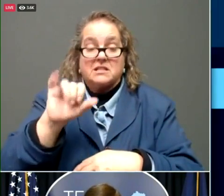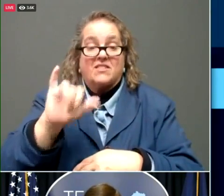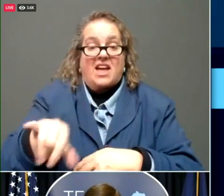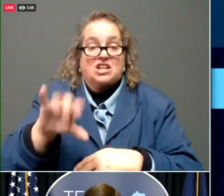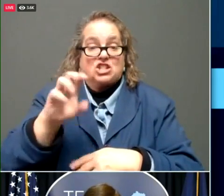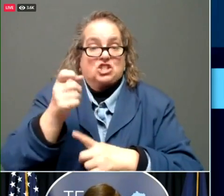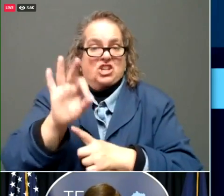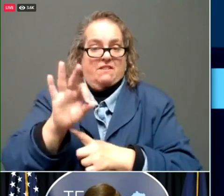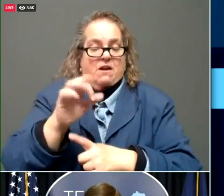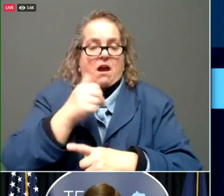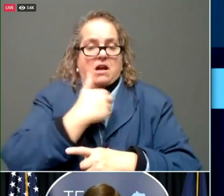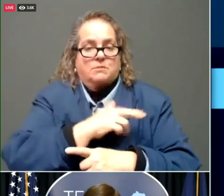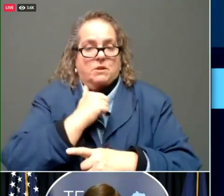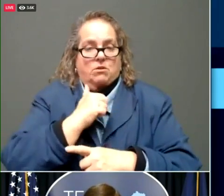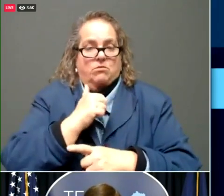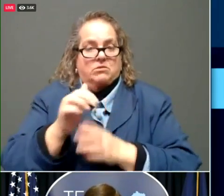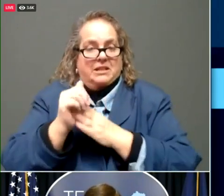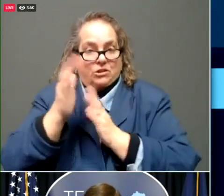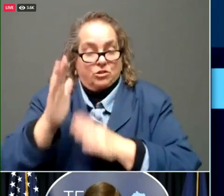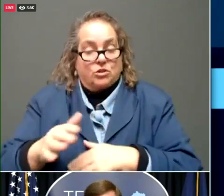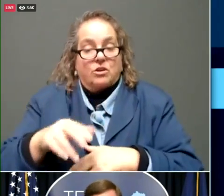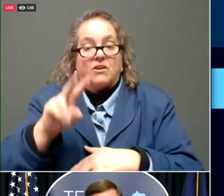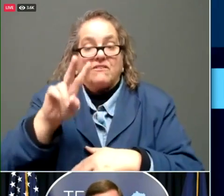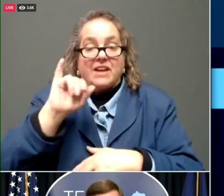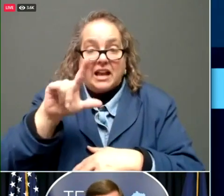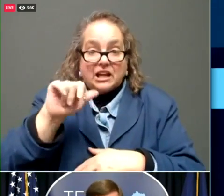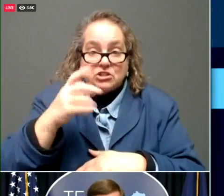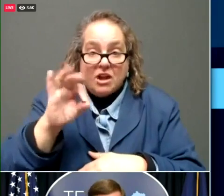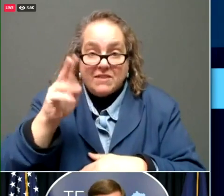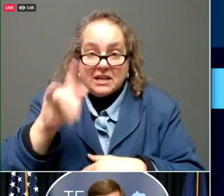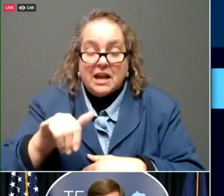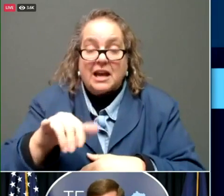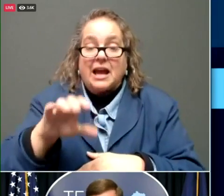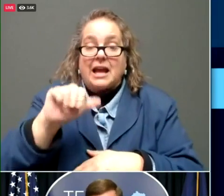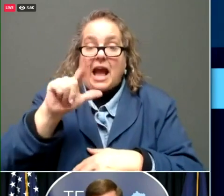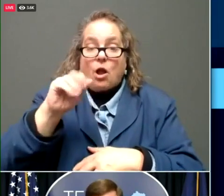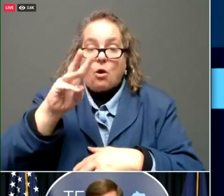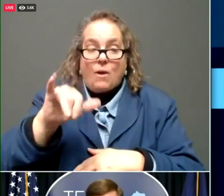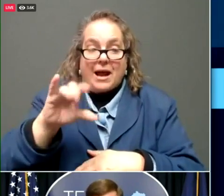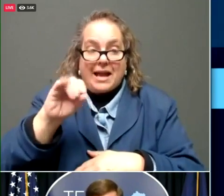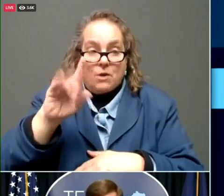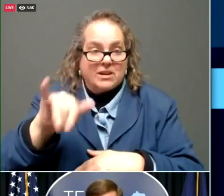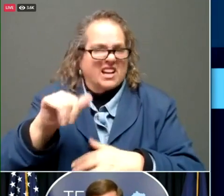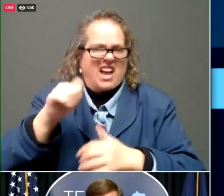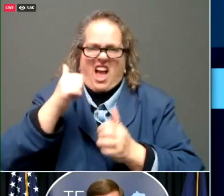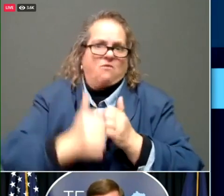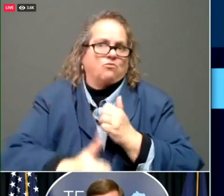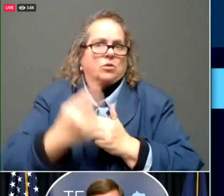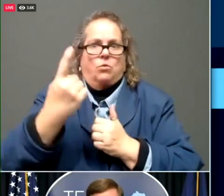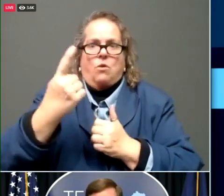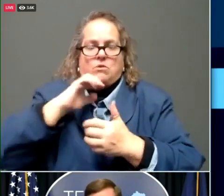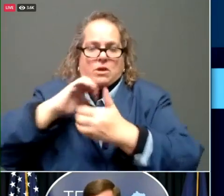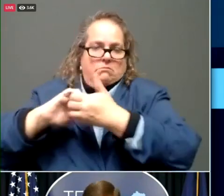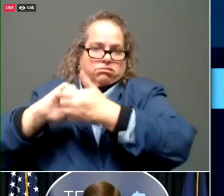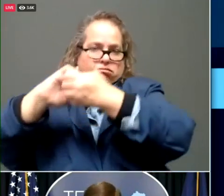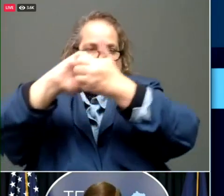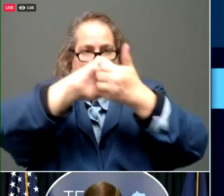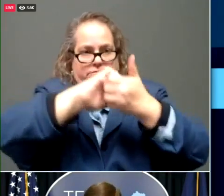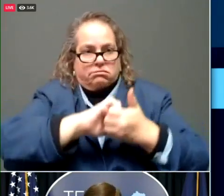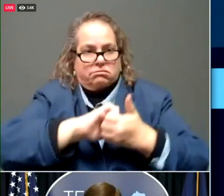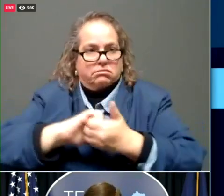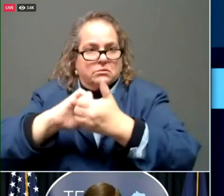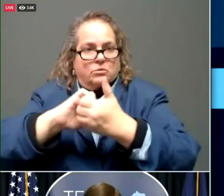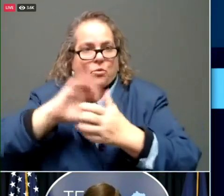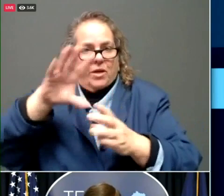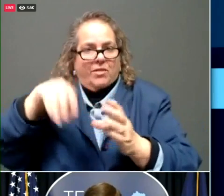village MD Kentucky, the city of Murray and Calloway County. This is really everybody, uh, in that county and in that region